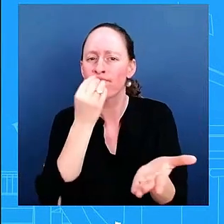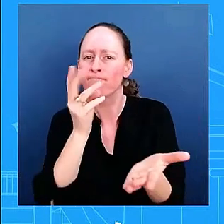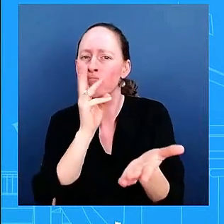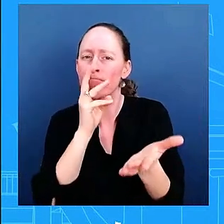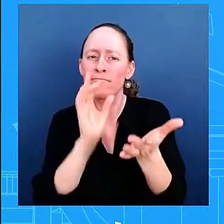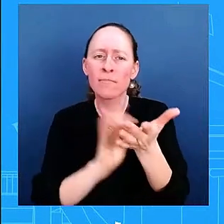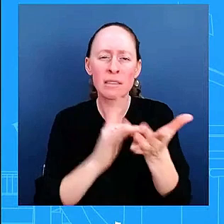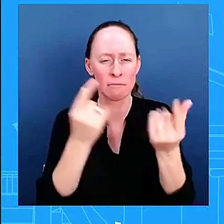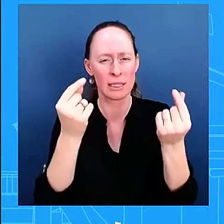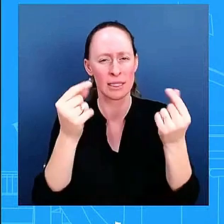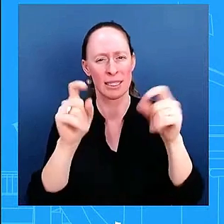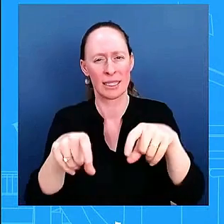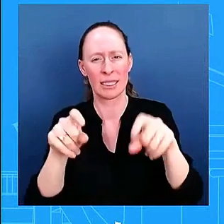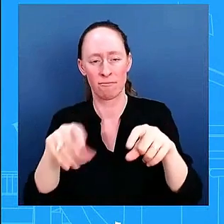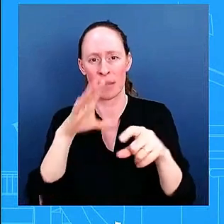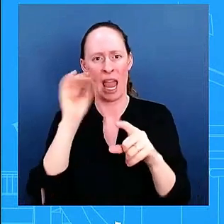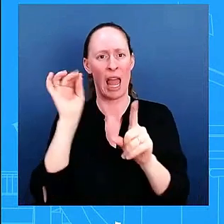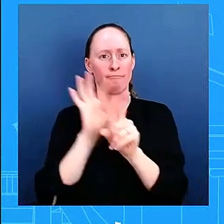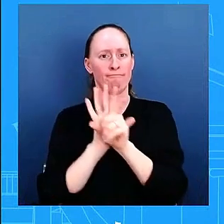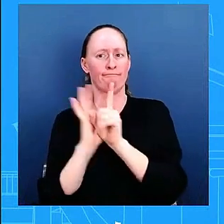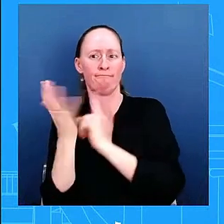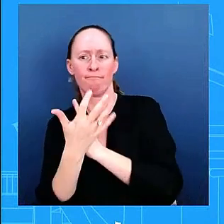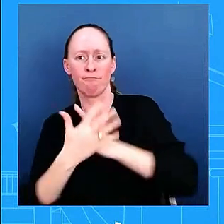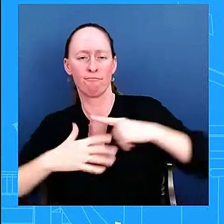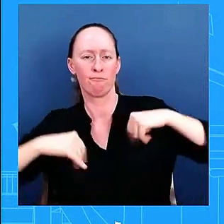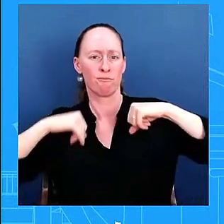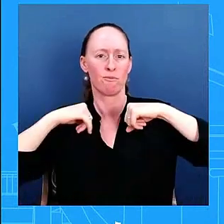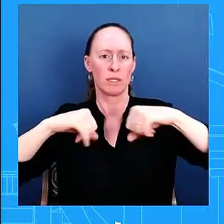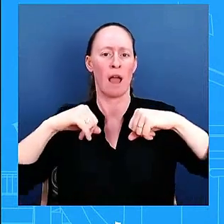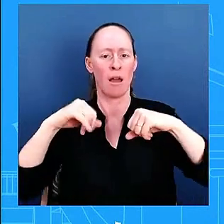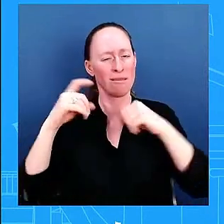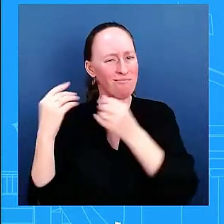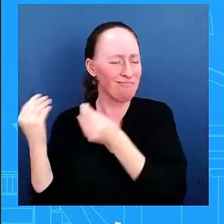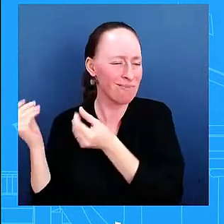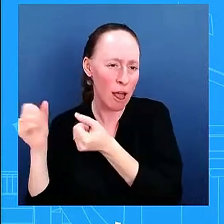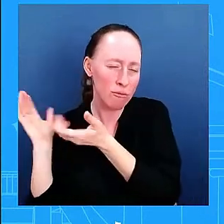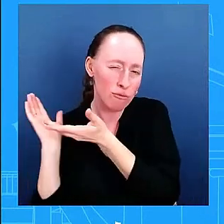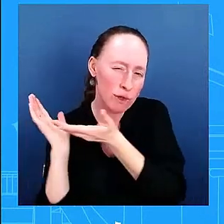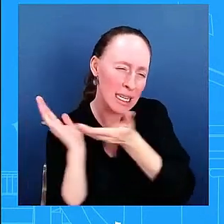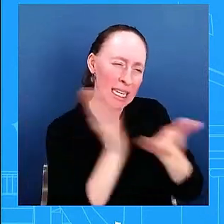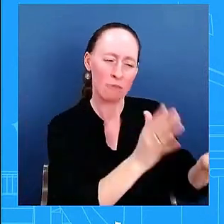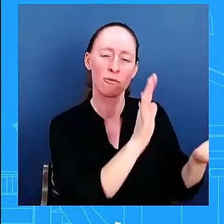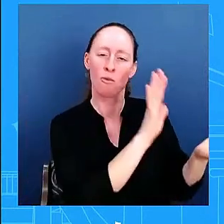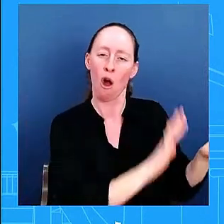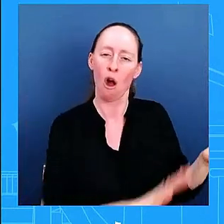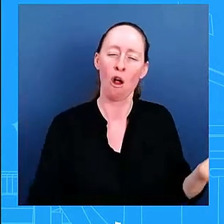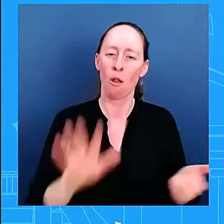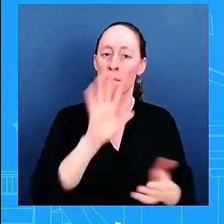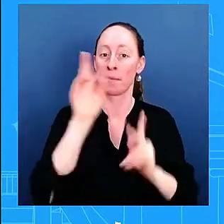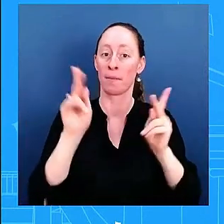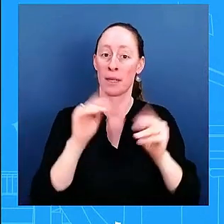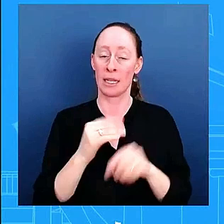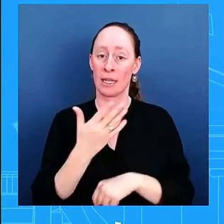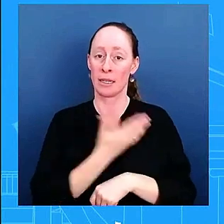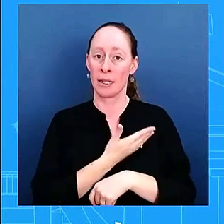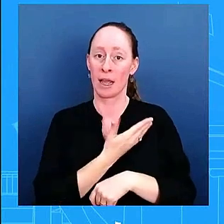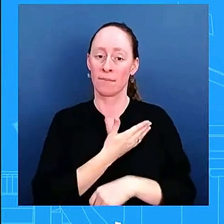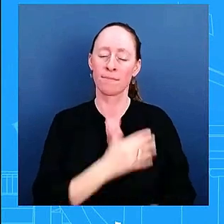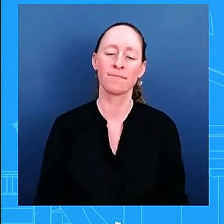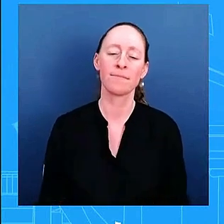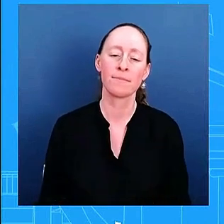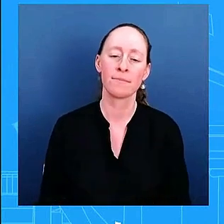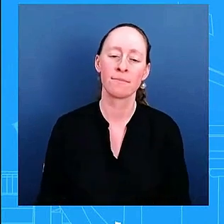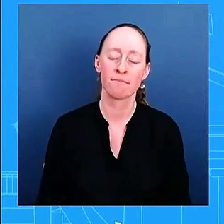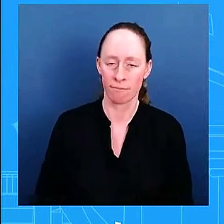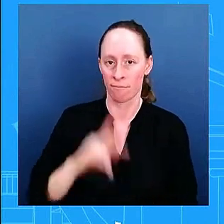all all areas of gaza and one of the things as i just stated earlier uh is that the secretary is going to speak about secretary blinken is